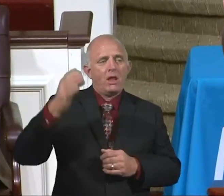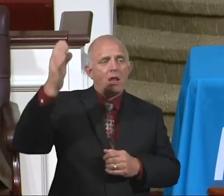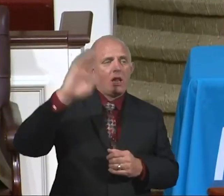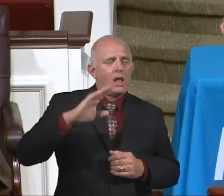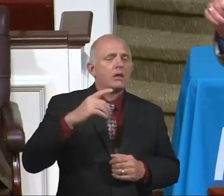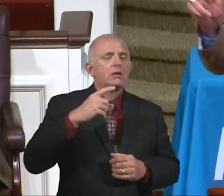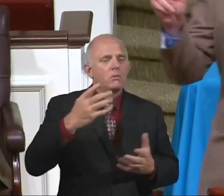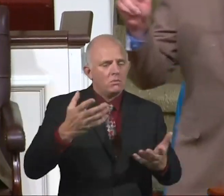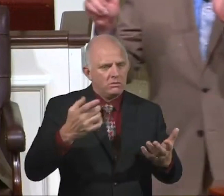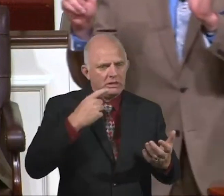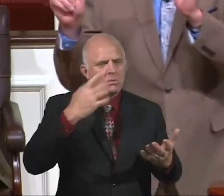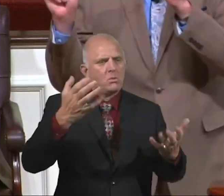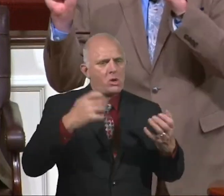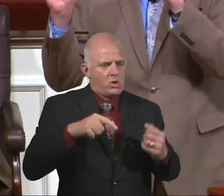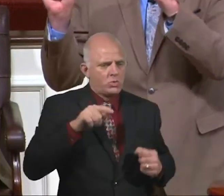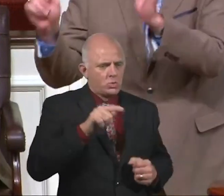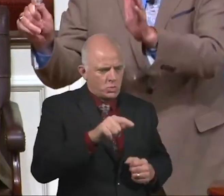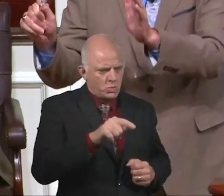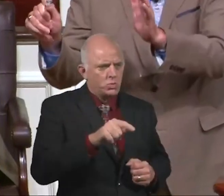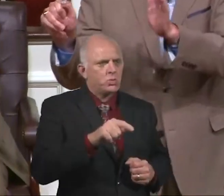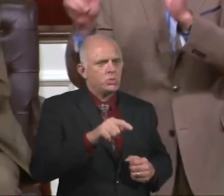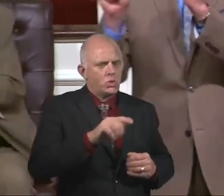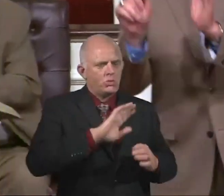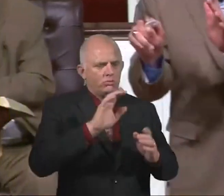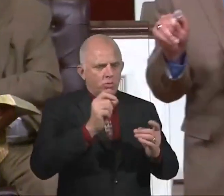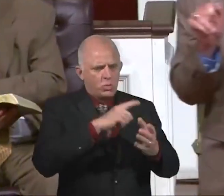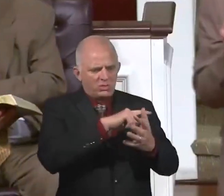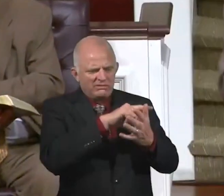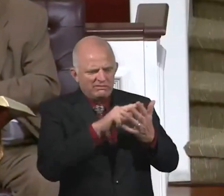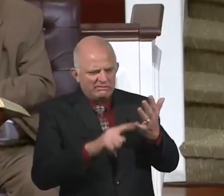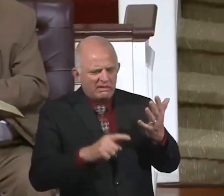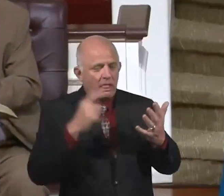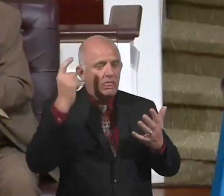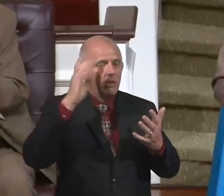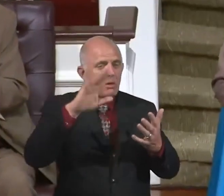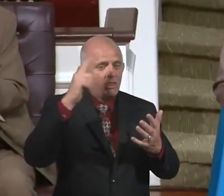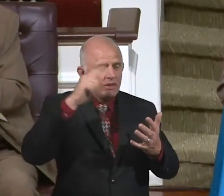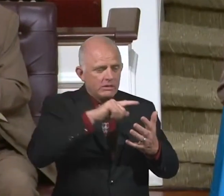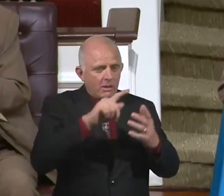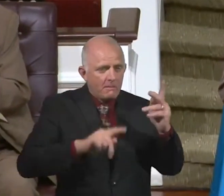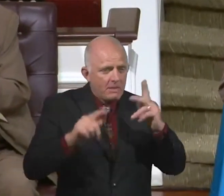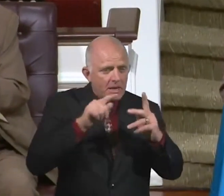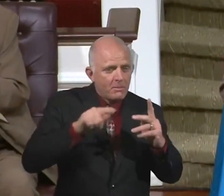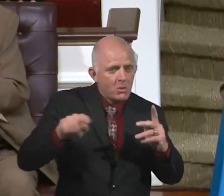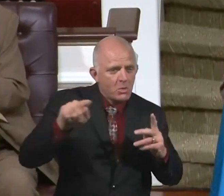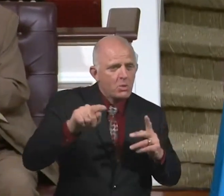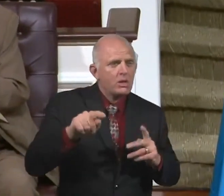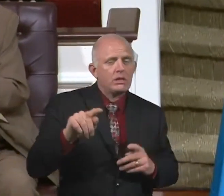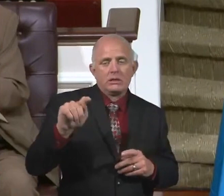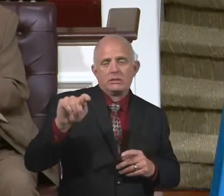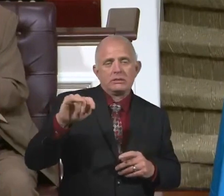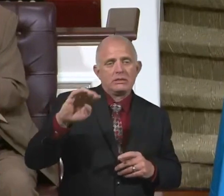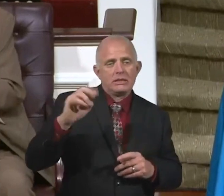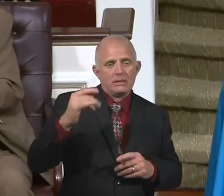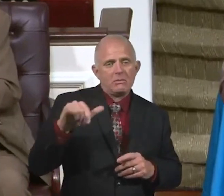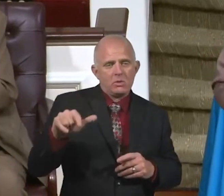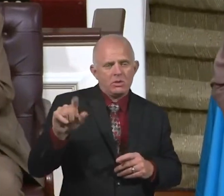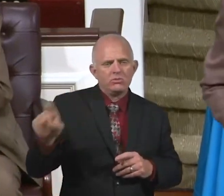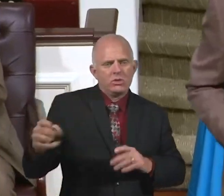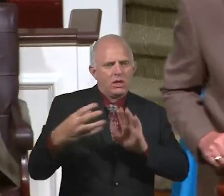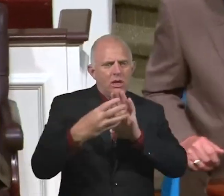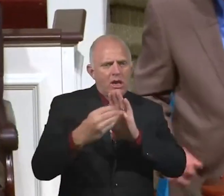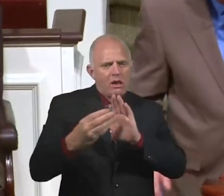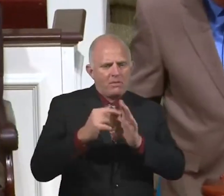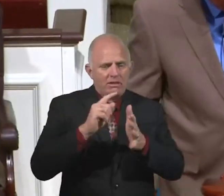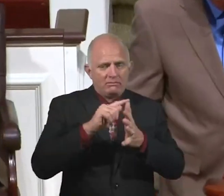you to consider these, these kind of people. And I want you to pattern your ministry, Timothy, after them. Look at verse number one, would you please?